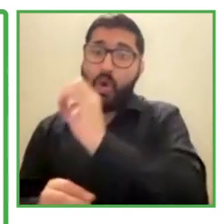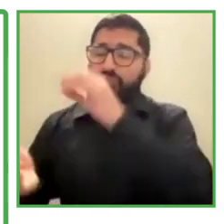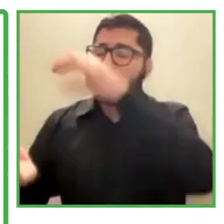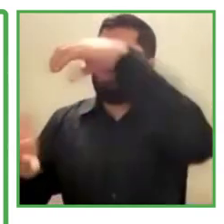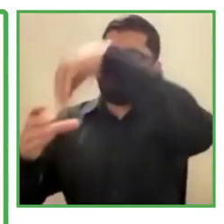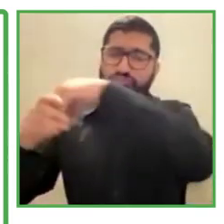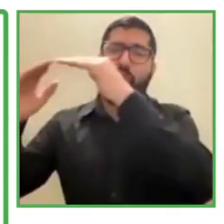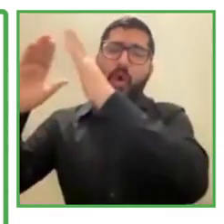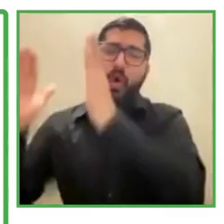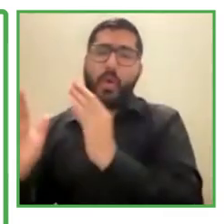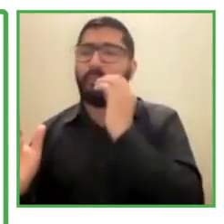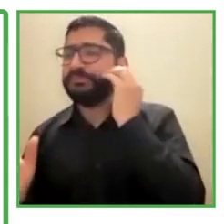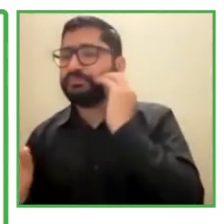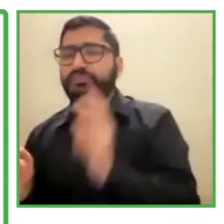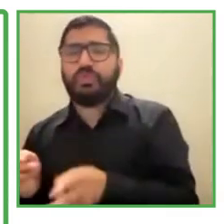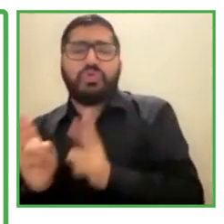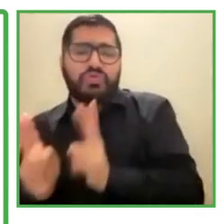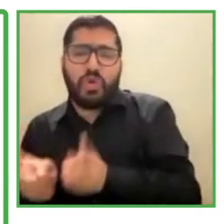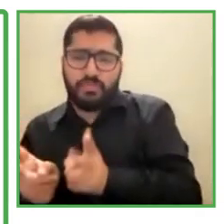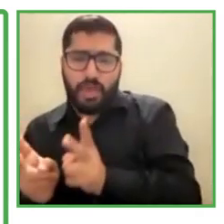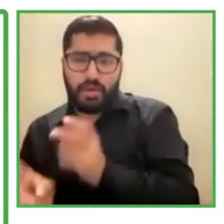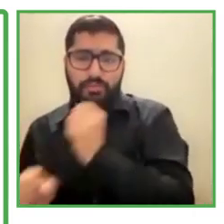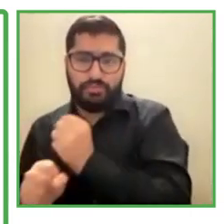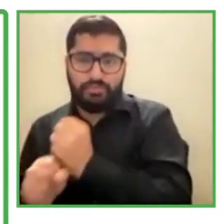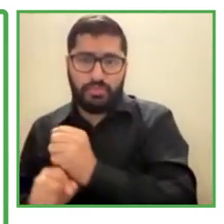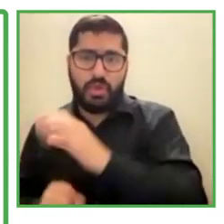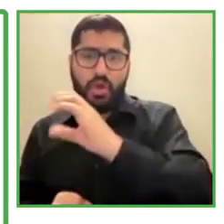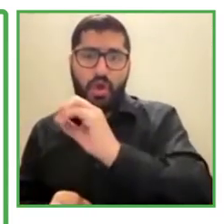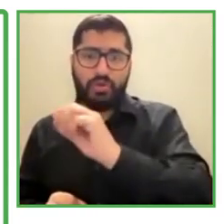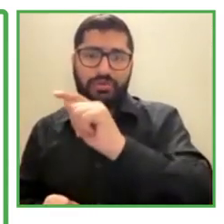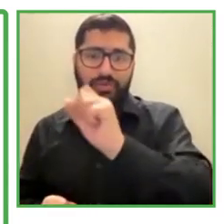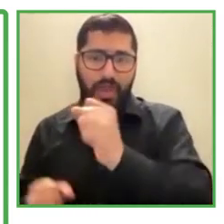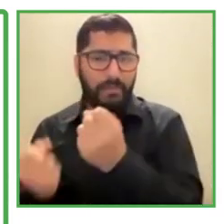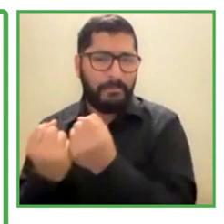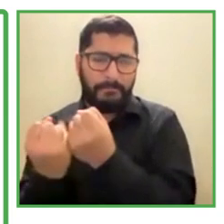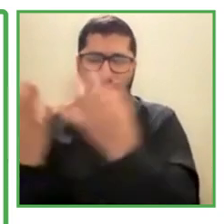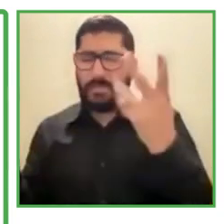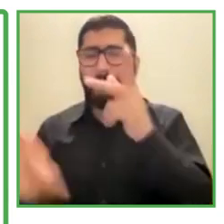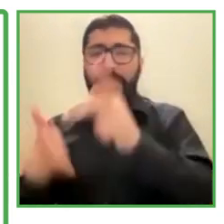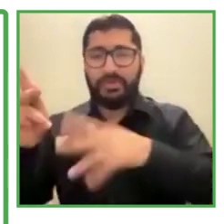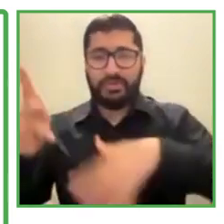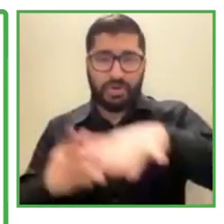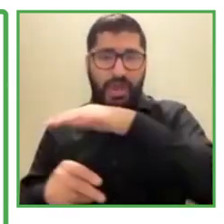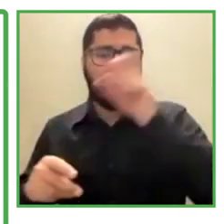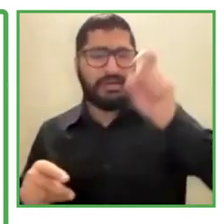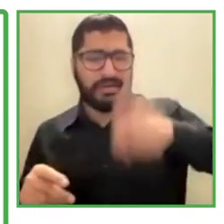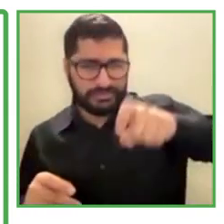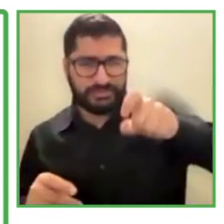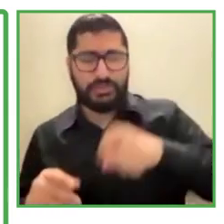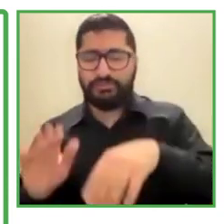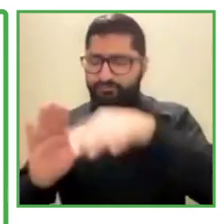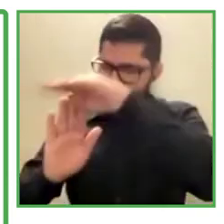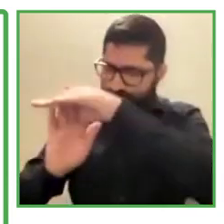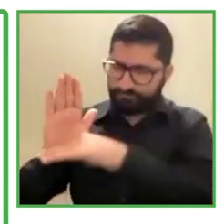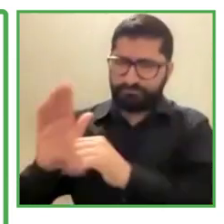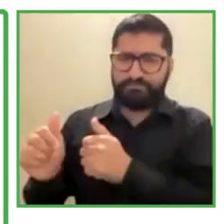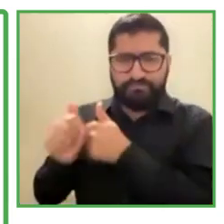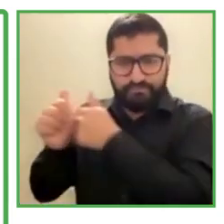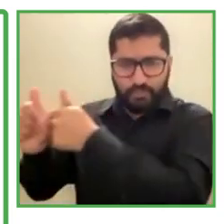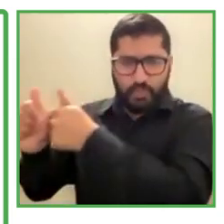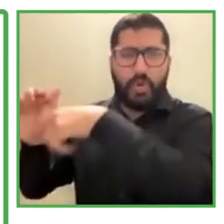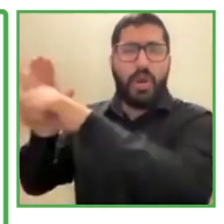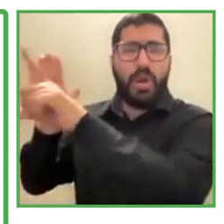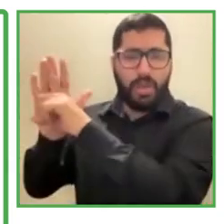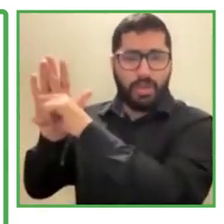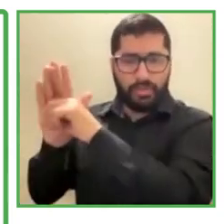by the law. And therefore, when they approach Helm, what we do is we try to take them a step back. We tell them if it was easy, and we do not follow